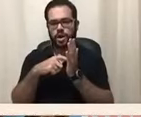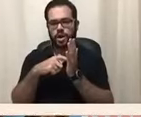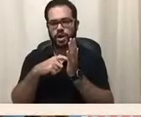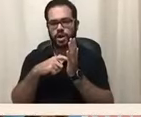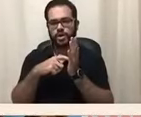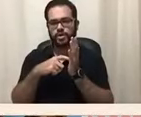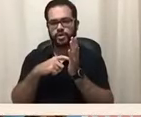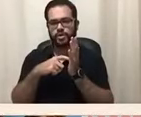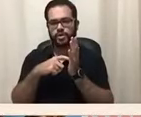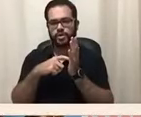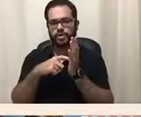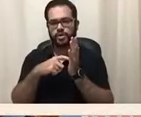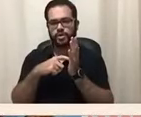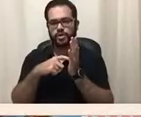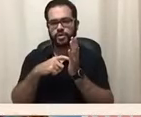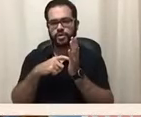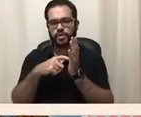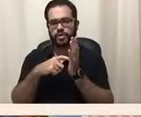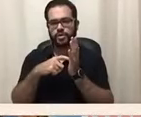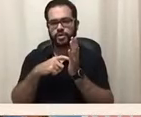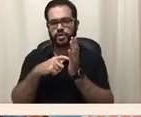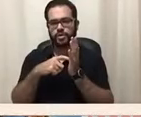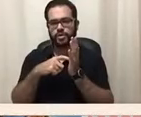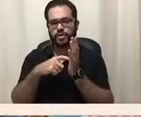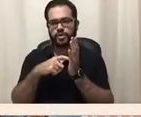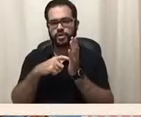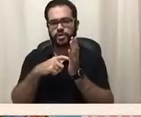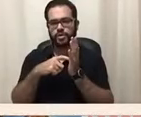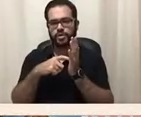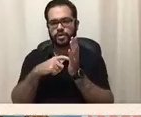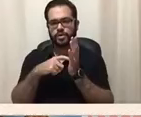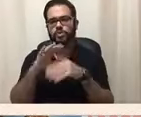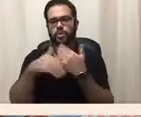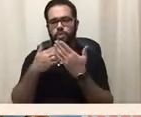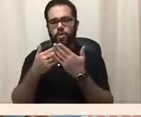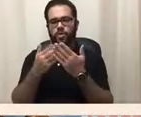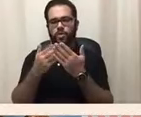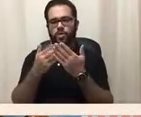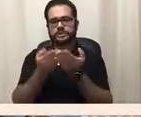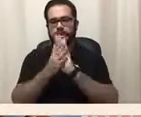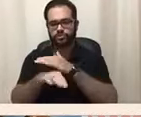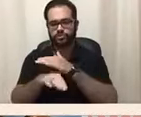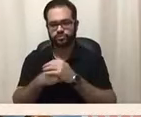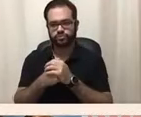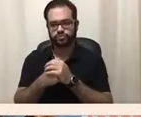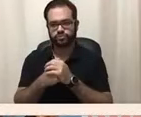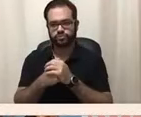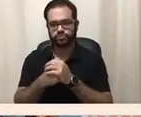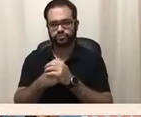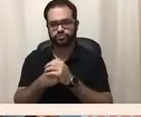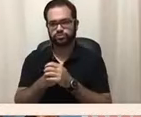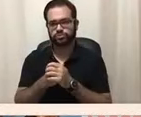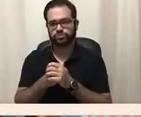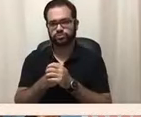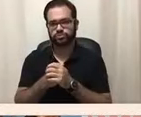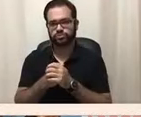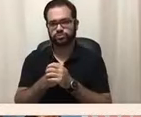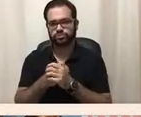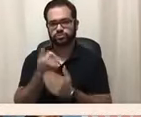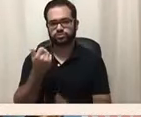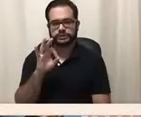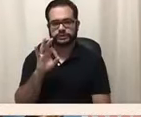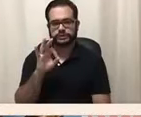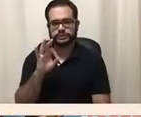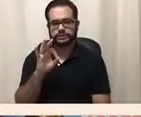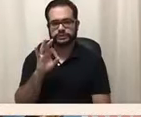In 1998,